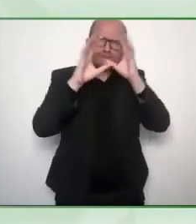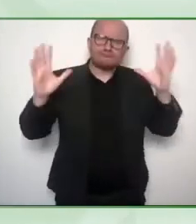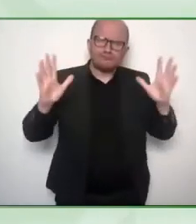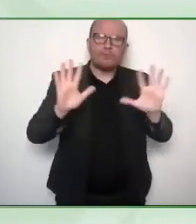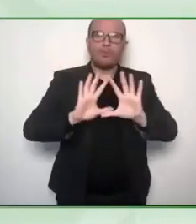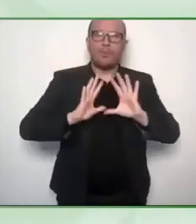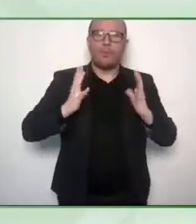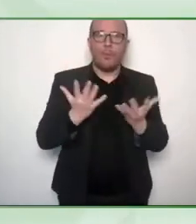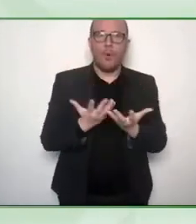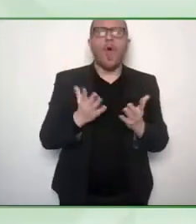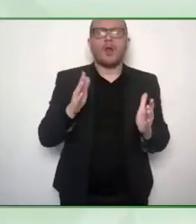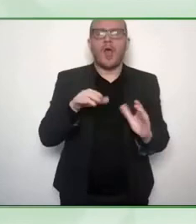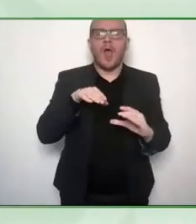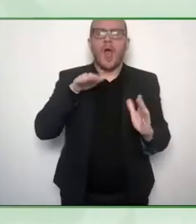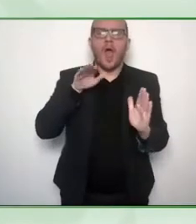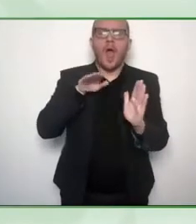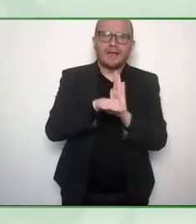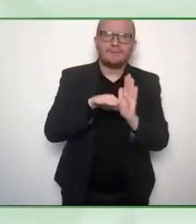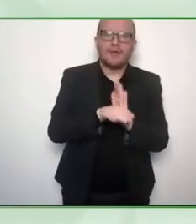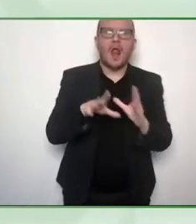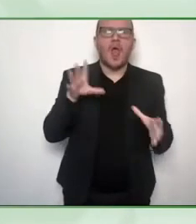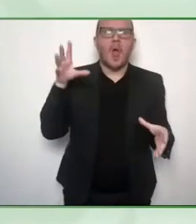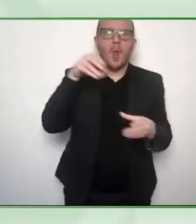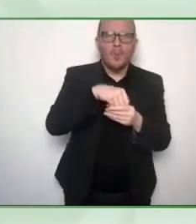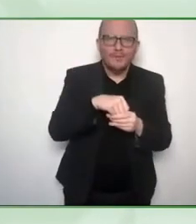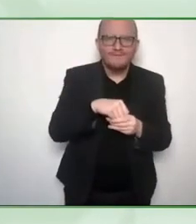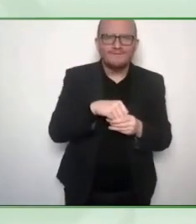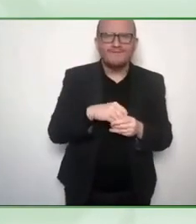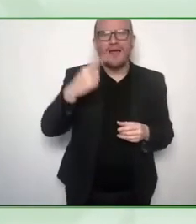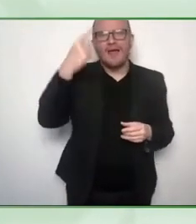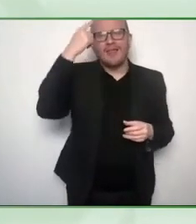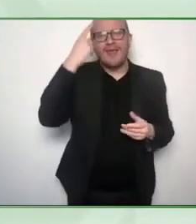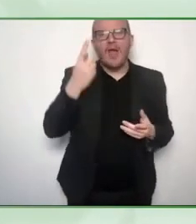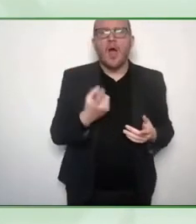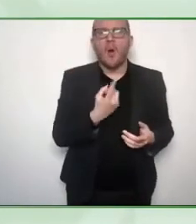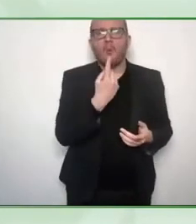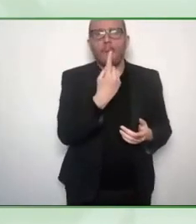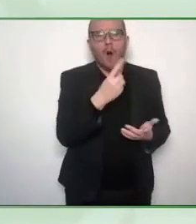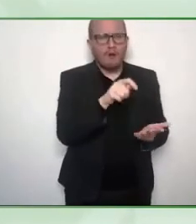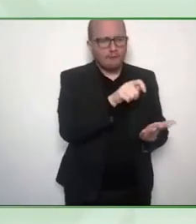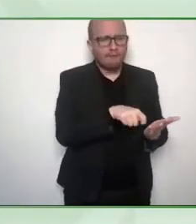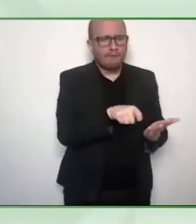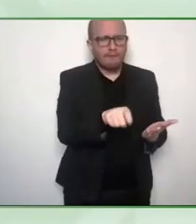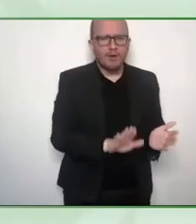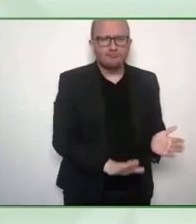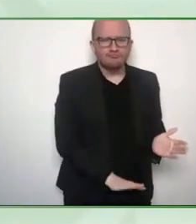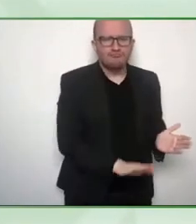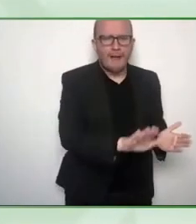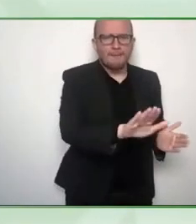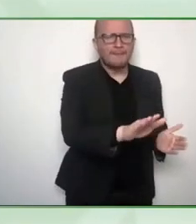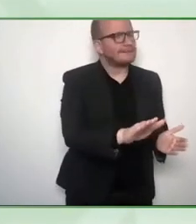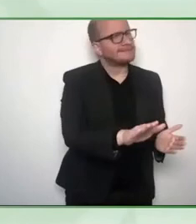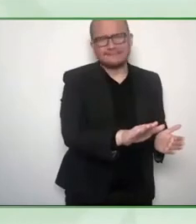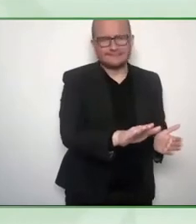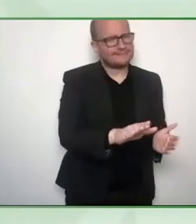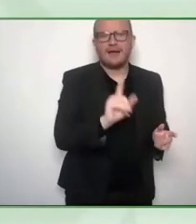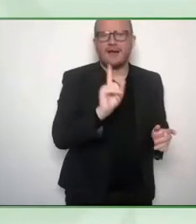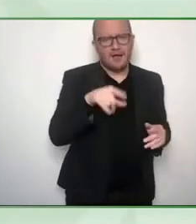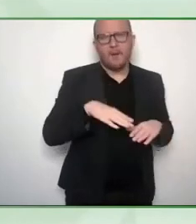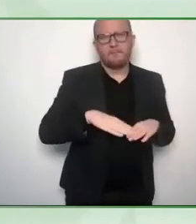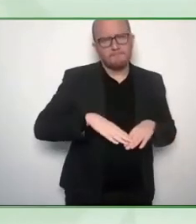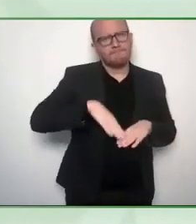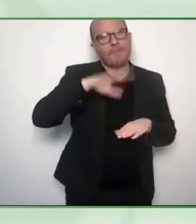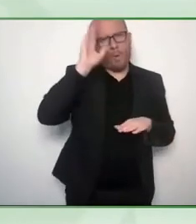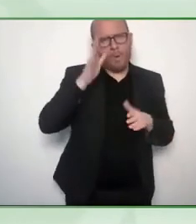not only building ramps, but providing accessible travel opportunities for all people with